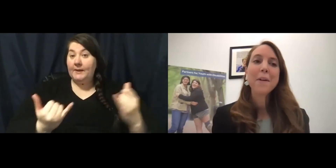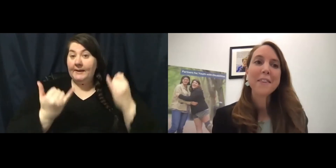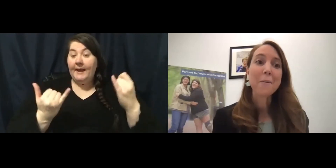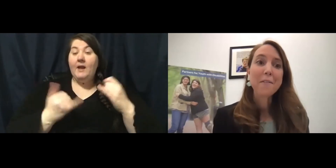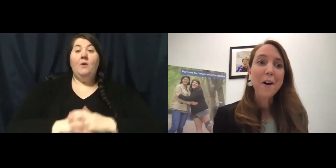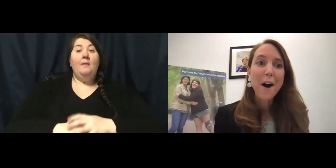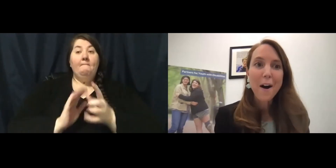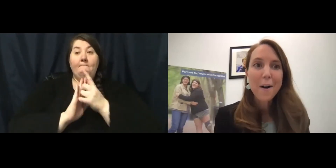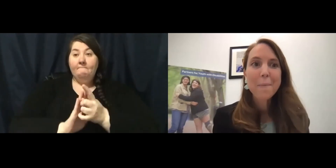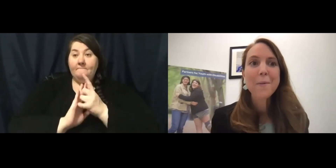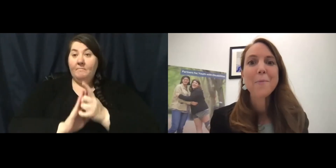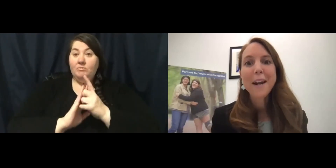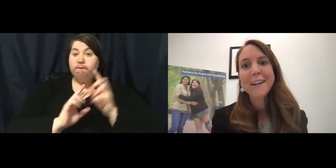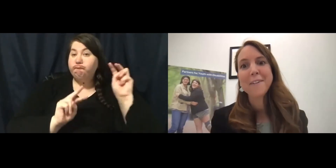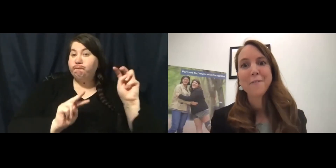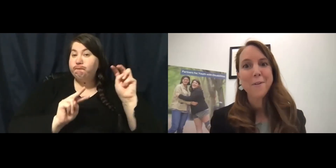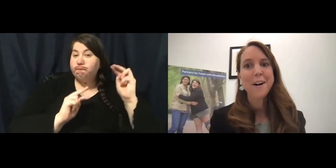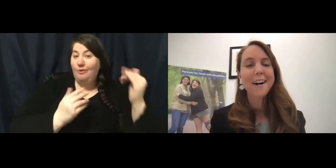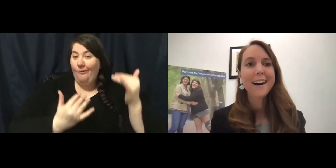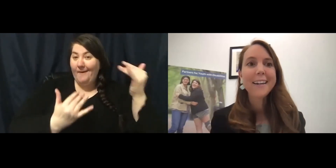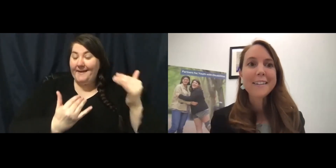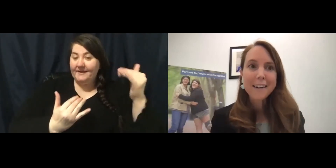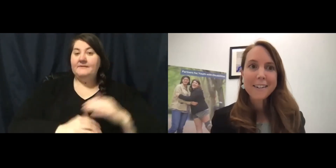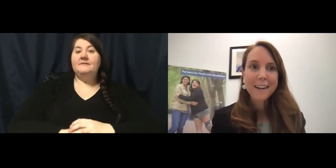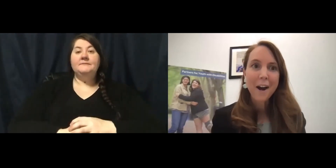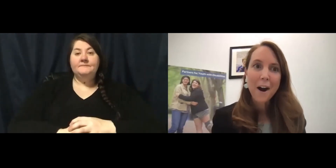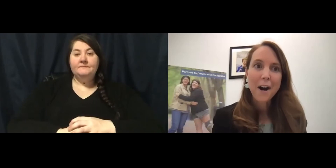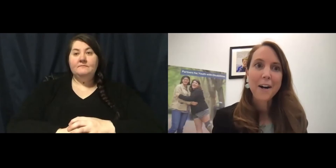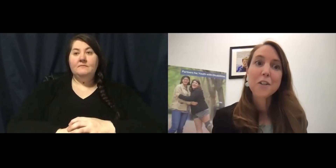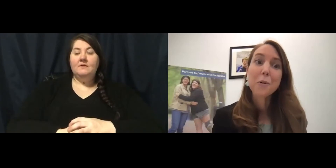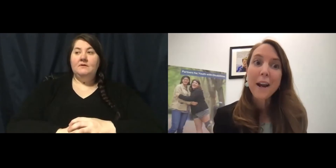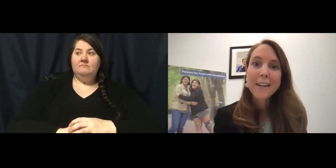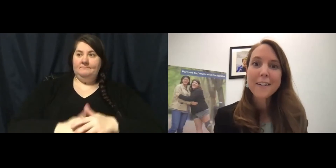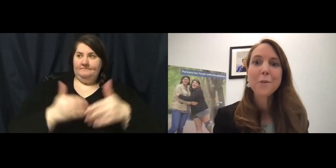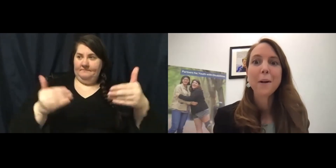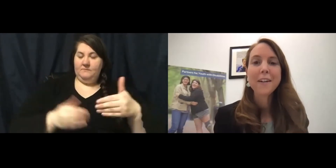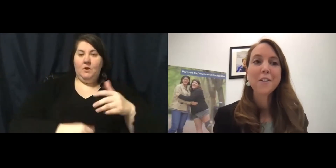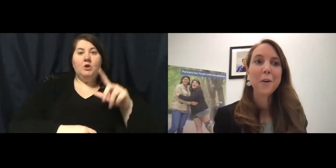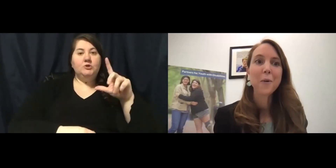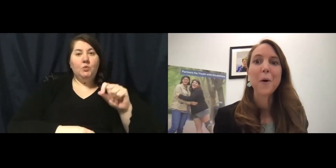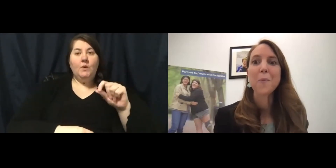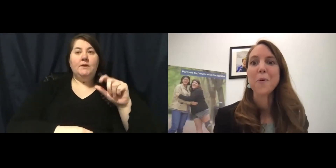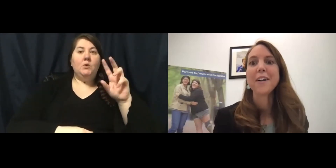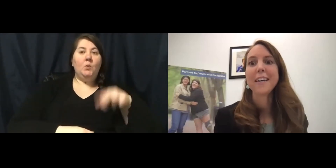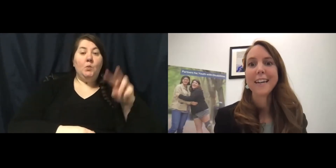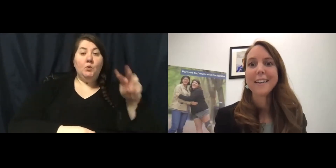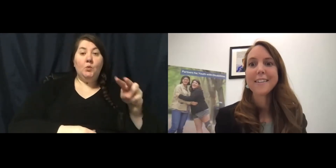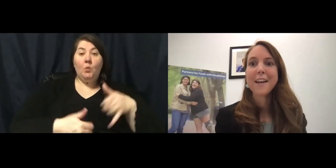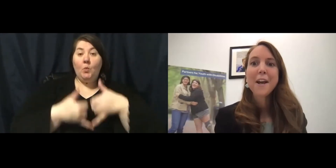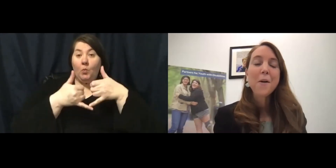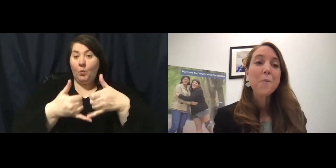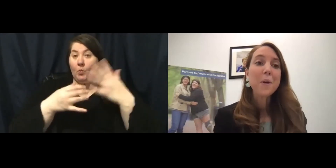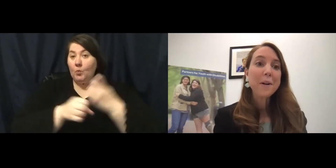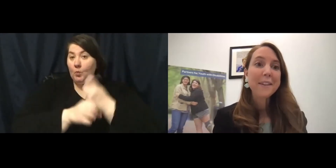moment that we've all been waiting for inducting our 2022 awardees.